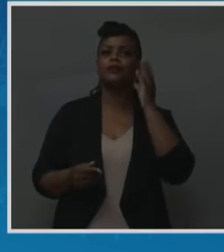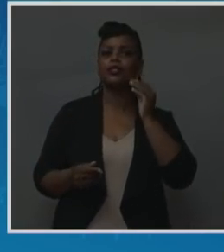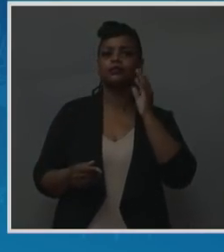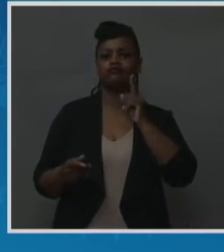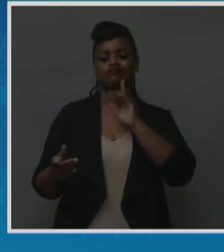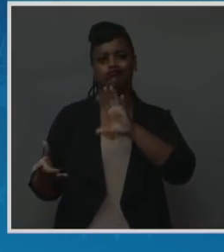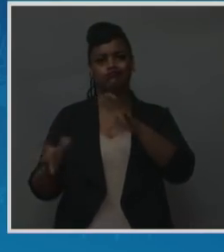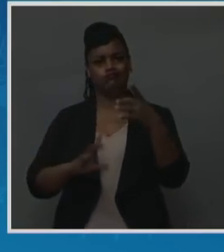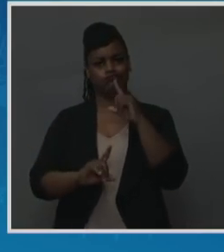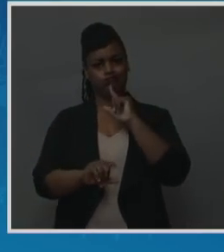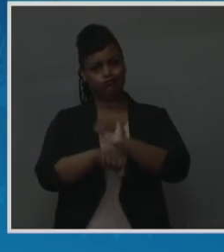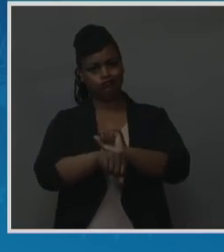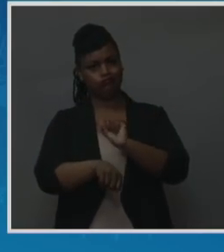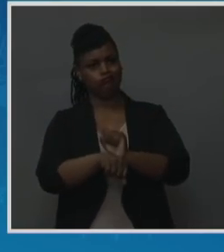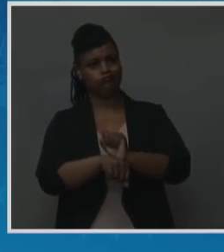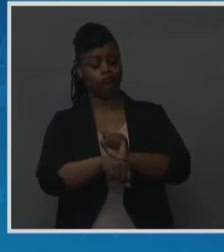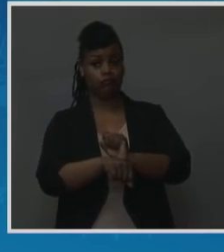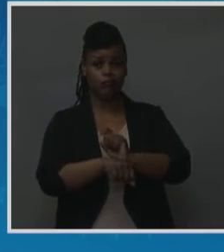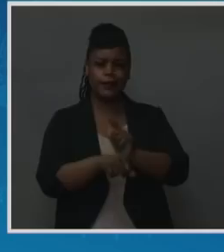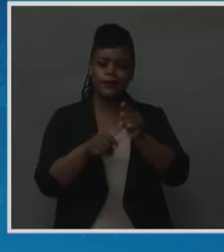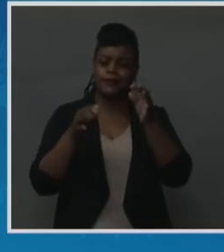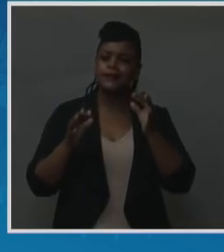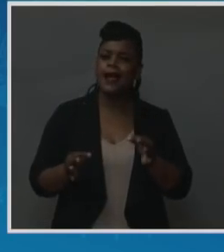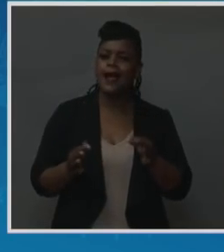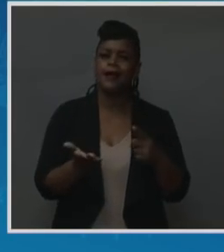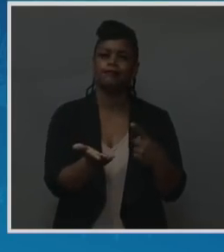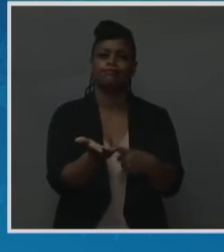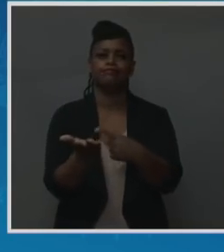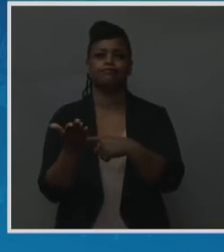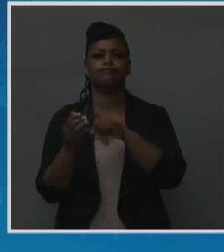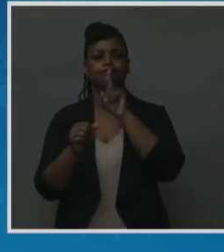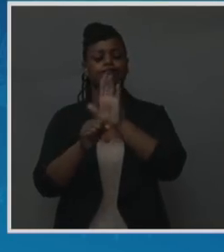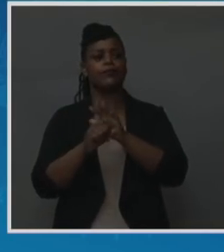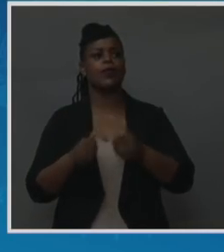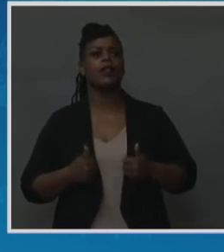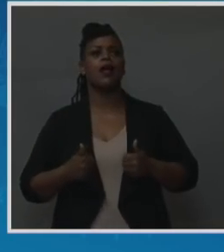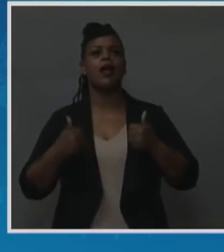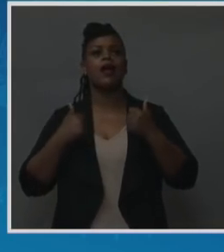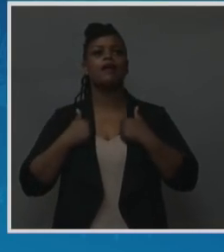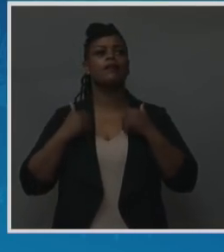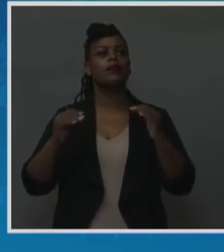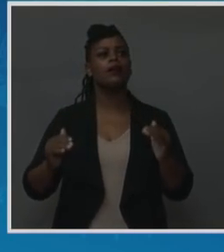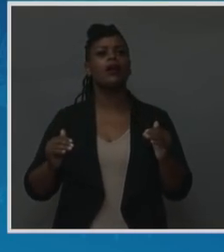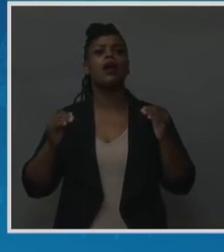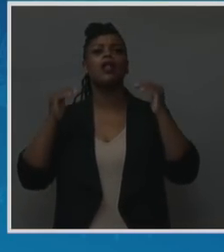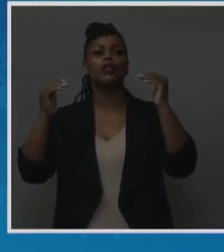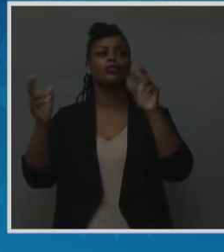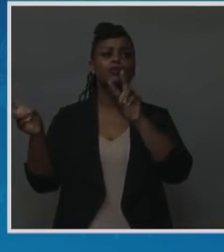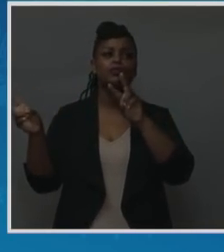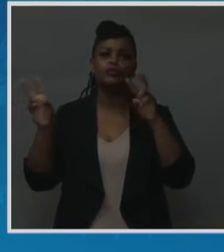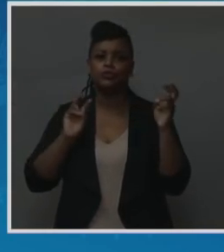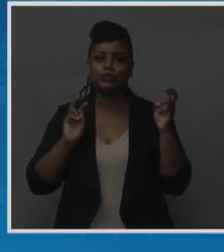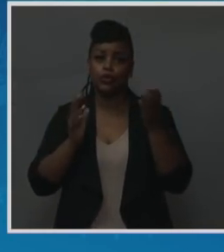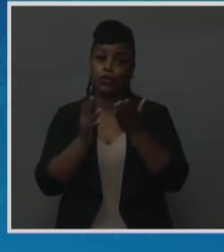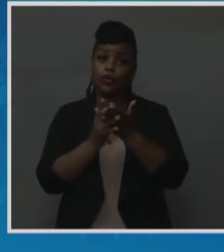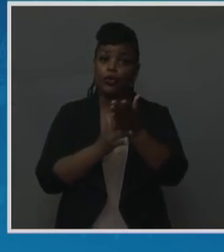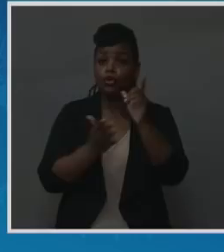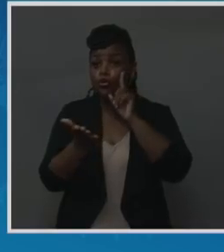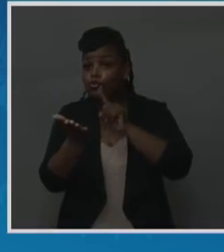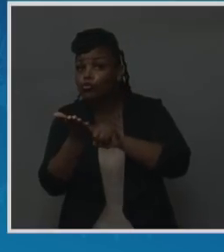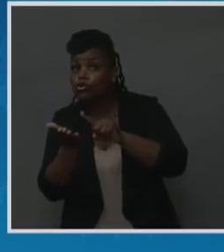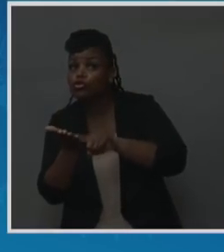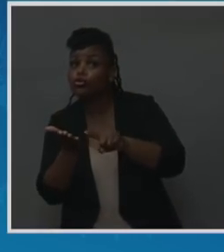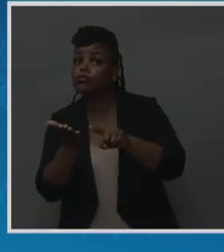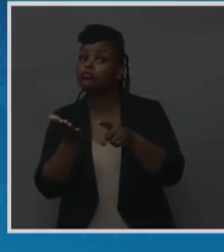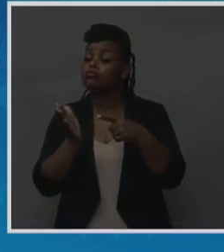and who've dedicated your lives and your work to elevating this issue through your research, through medical practice, through your advocacy,